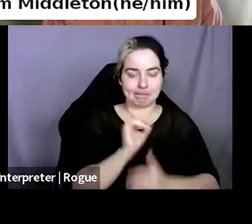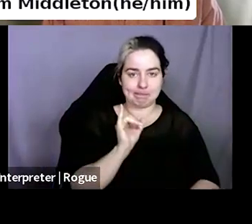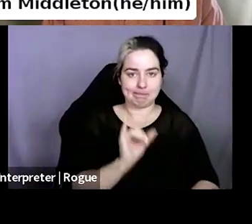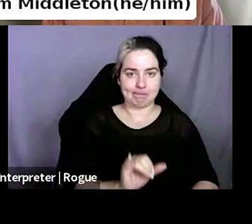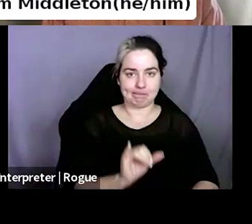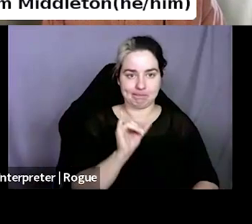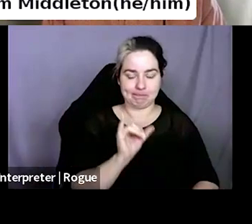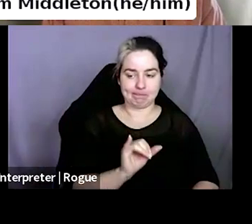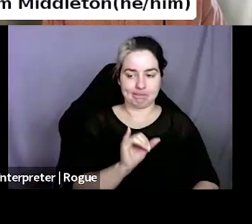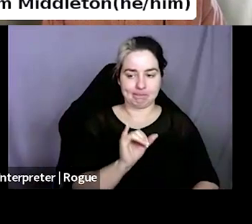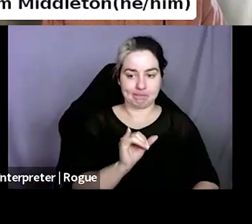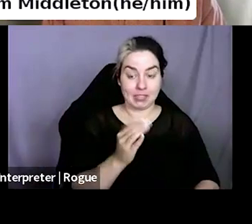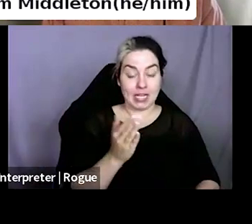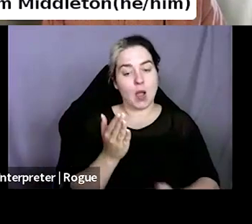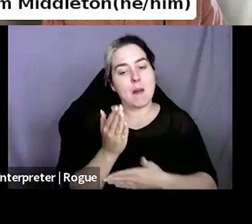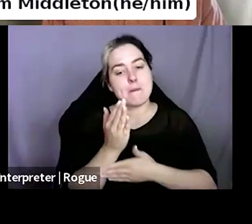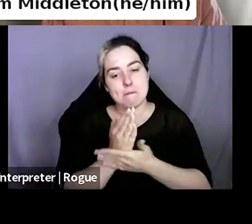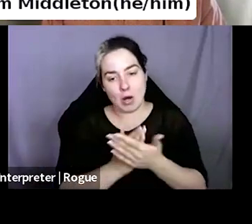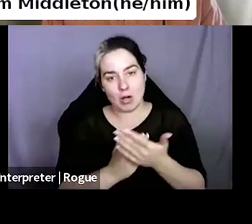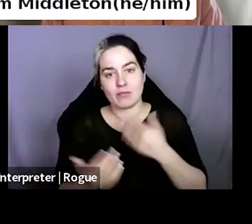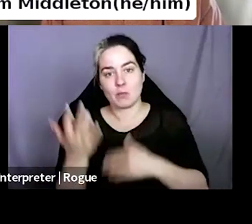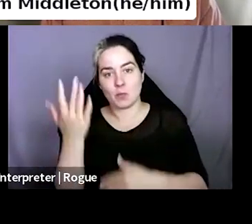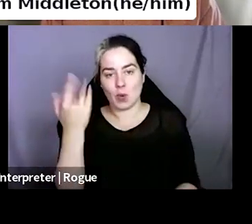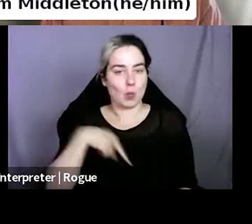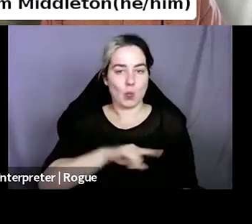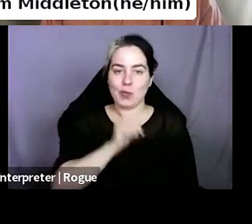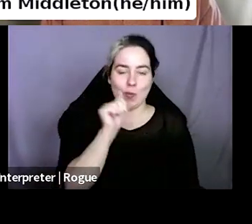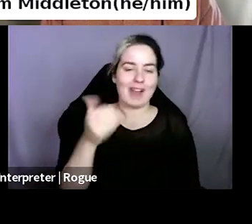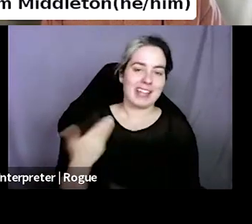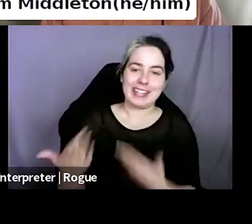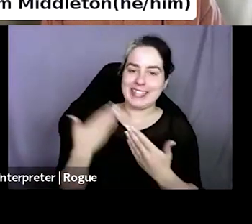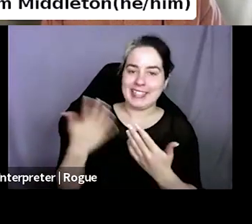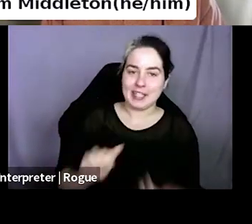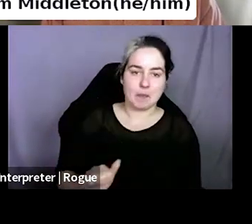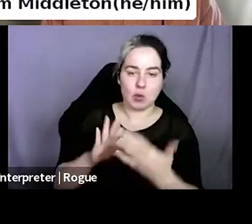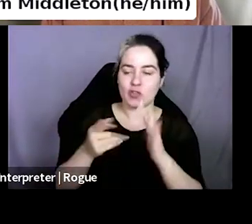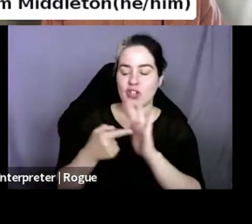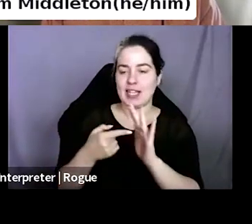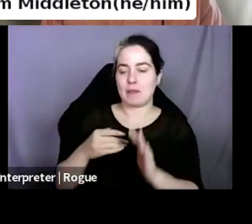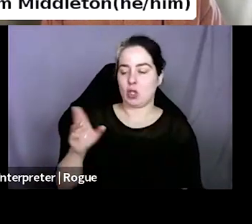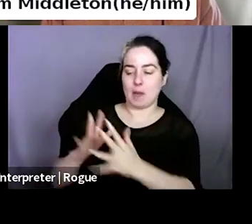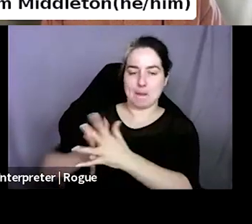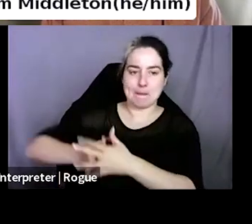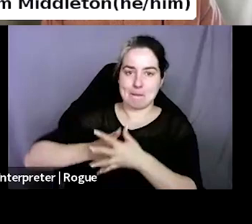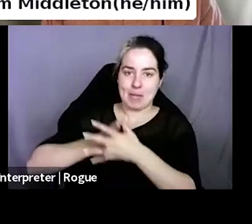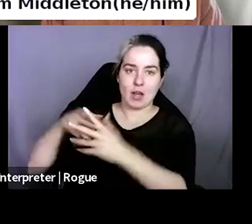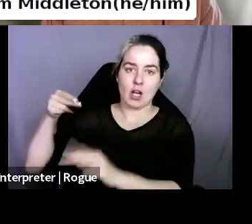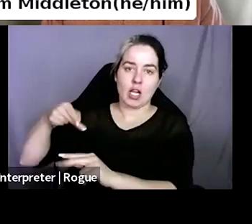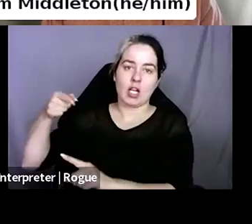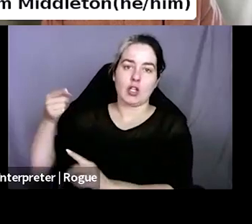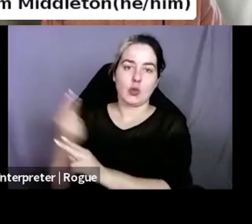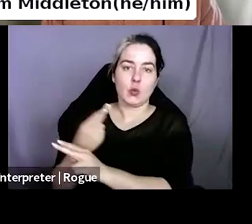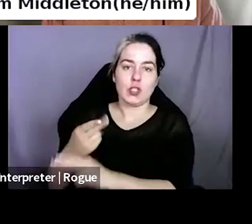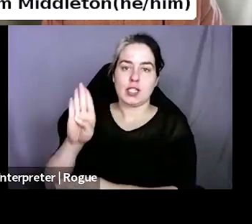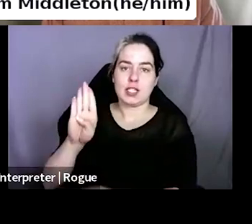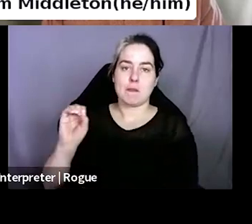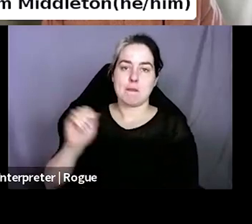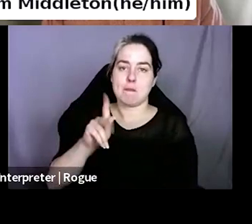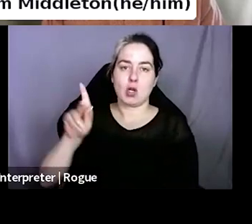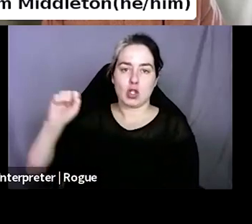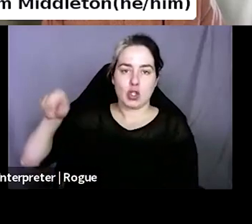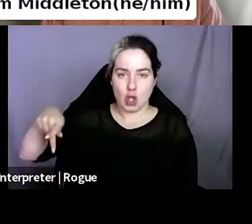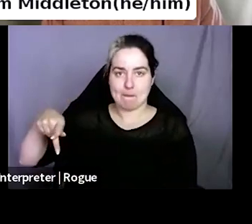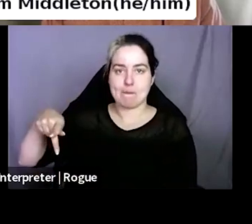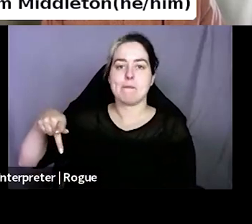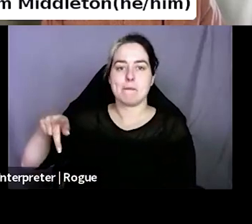unified and easy to put up like bookshop, uh, in the U S but part of it is just that they don't even think about us until we make